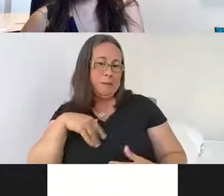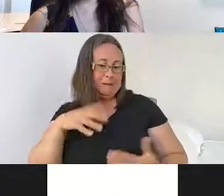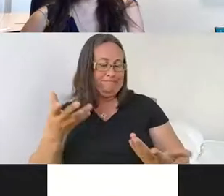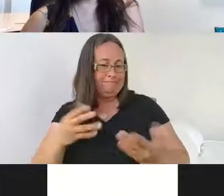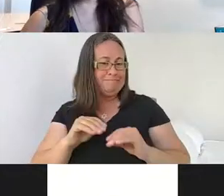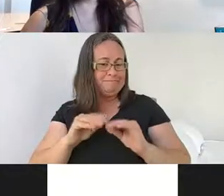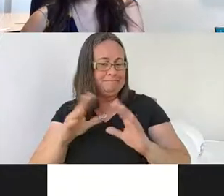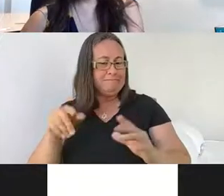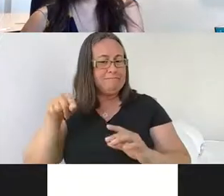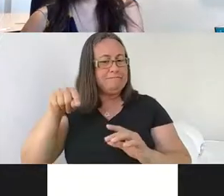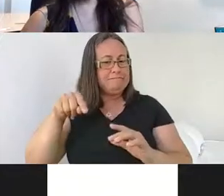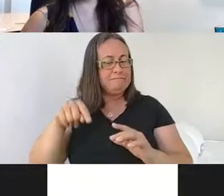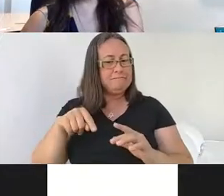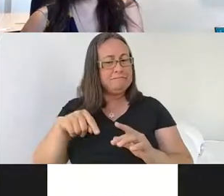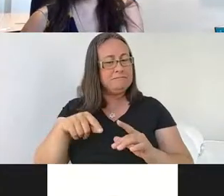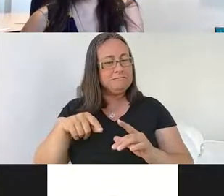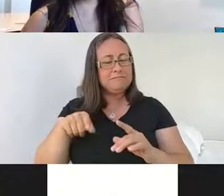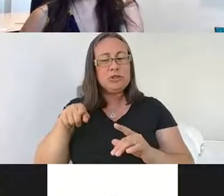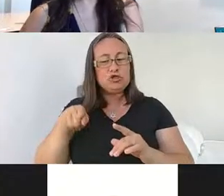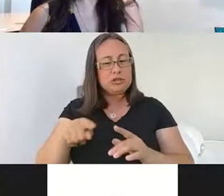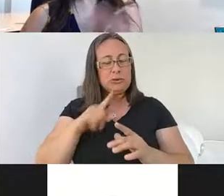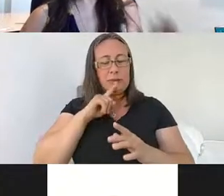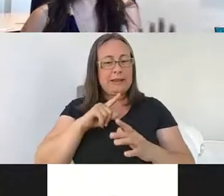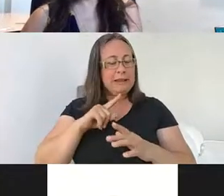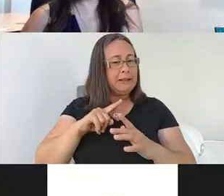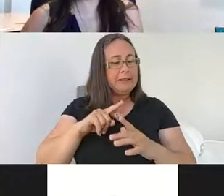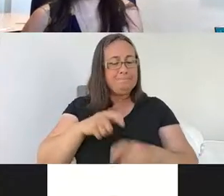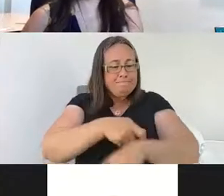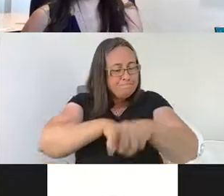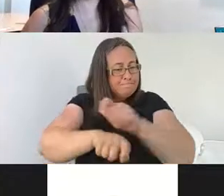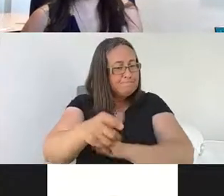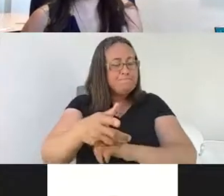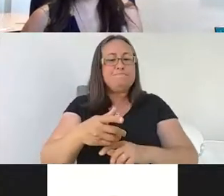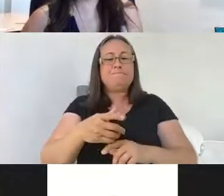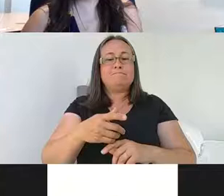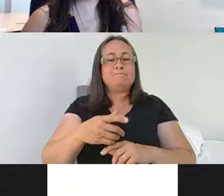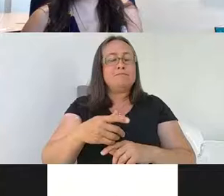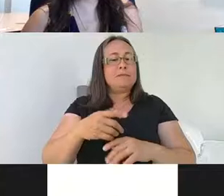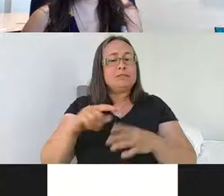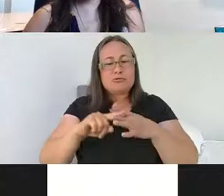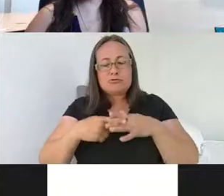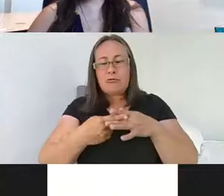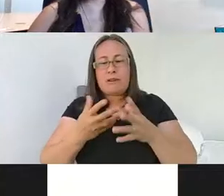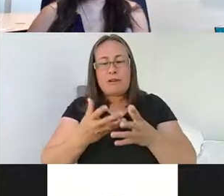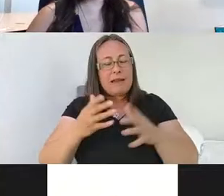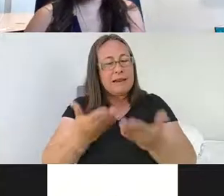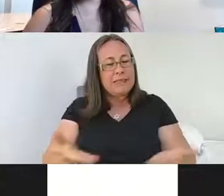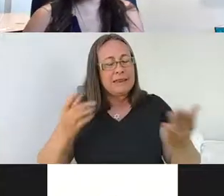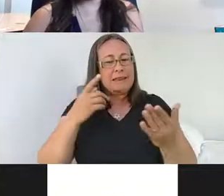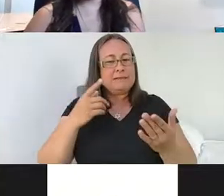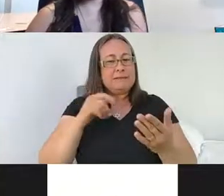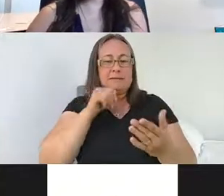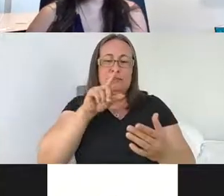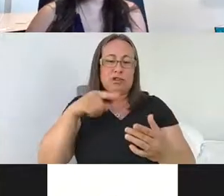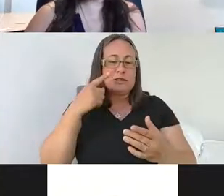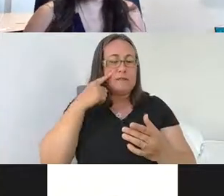a trailblazer, both in terms of her science, but also was a great mentor for me. During while I was in her lab, I met